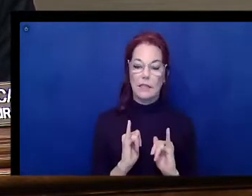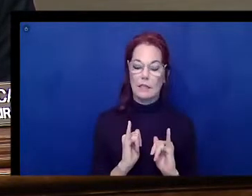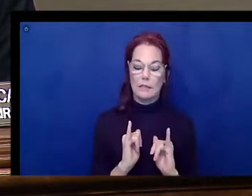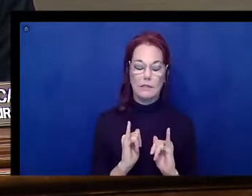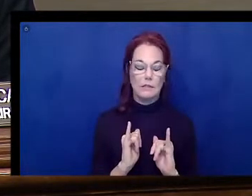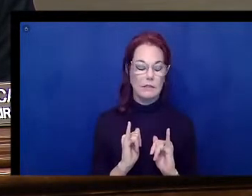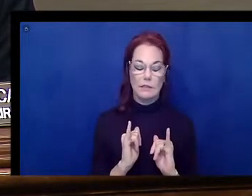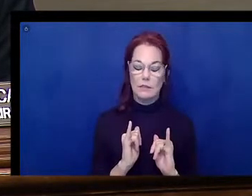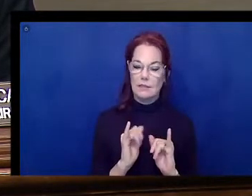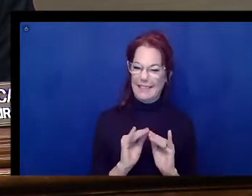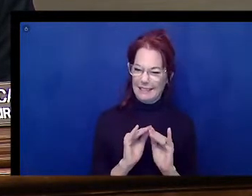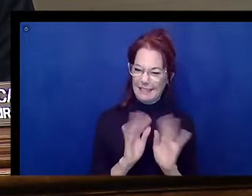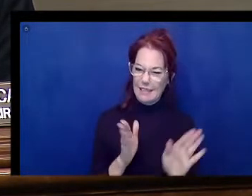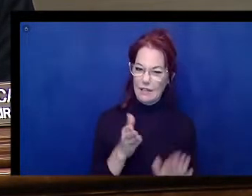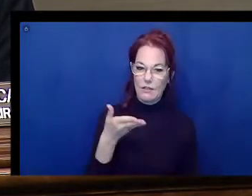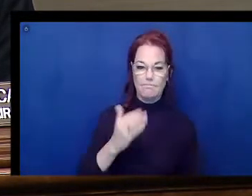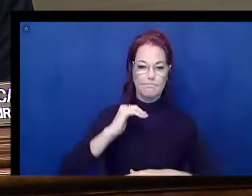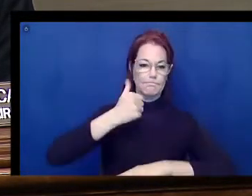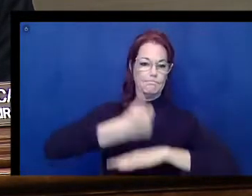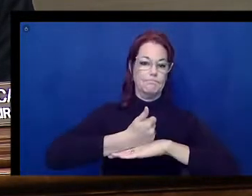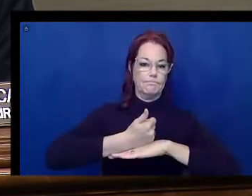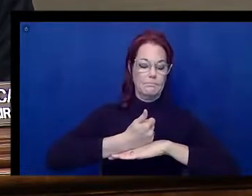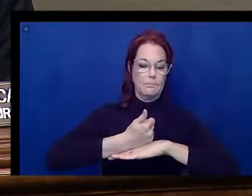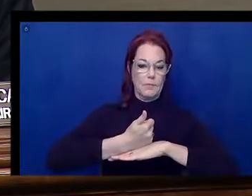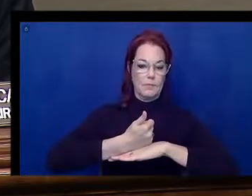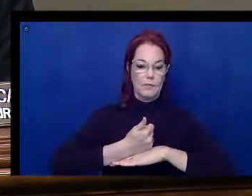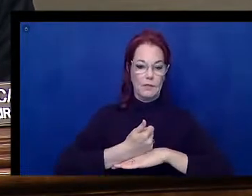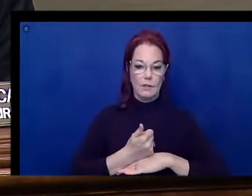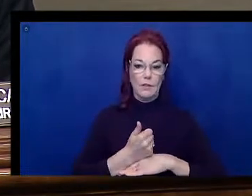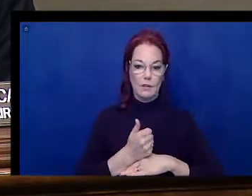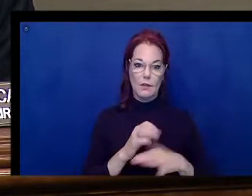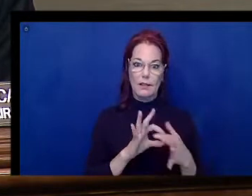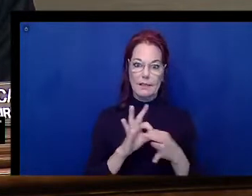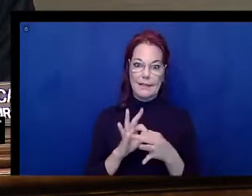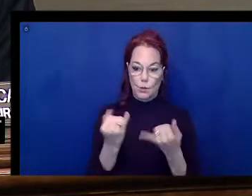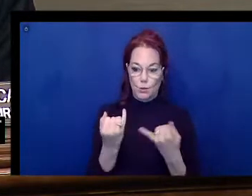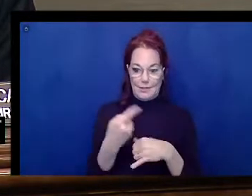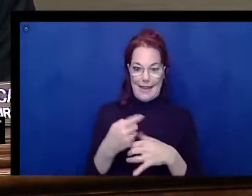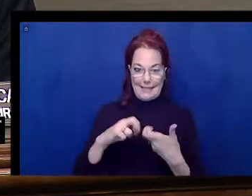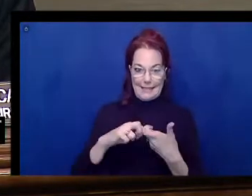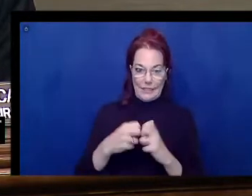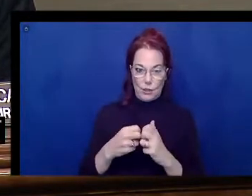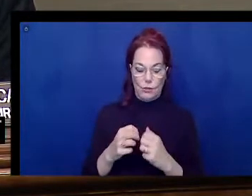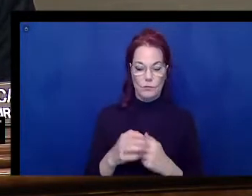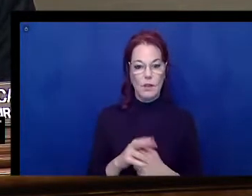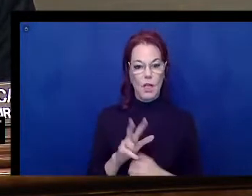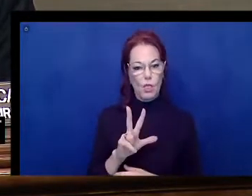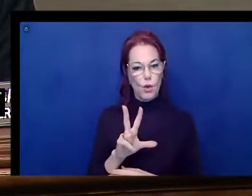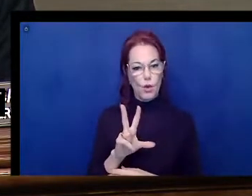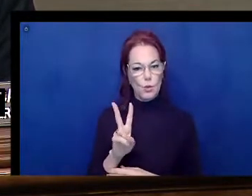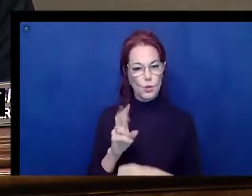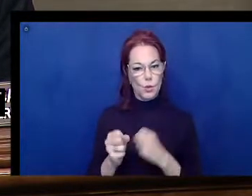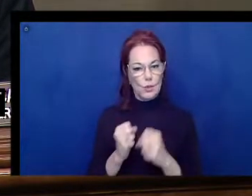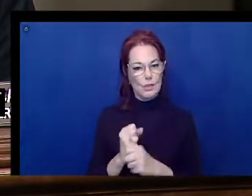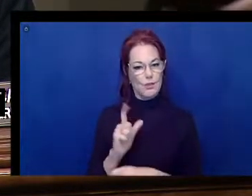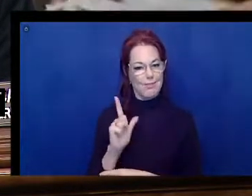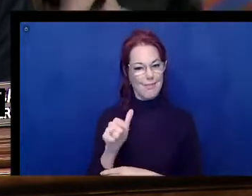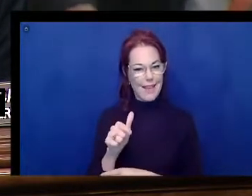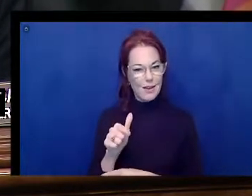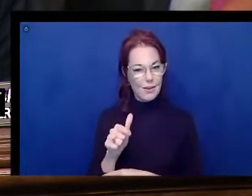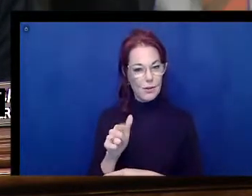so evident in some of these issues we're talking about today. Thirty-two years later, people with disabilities still face